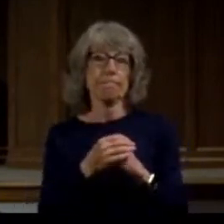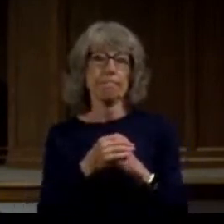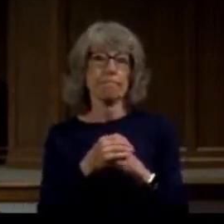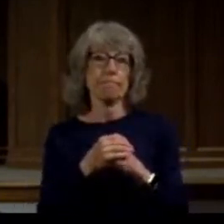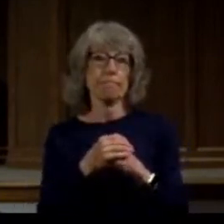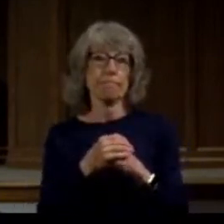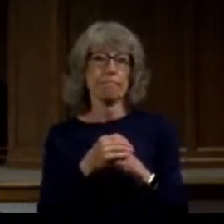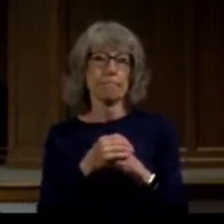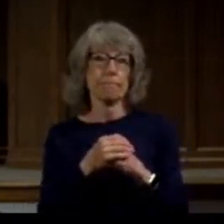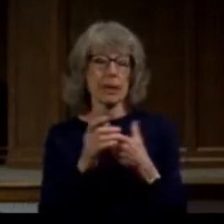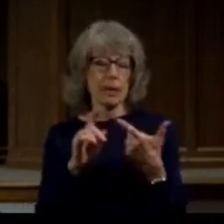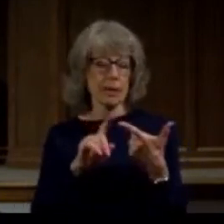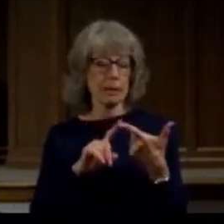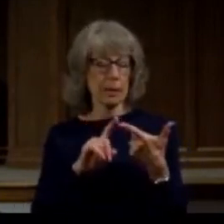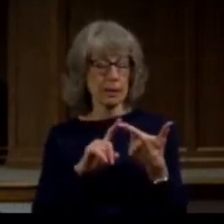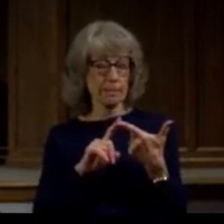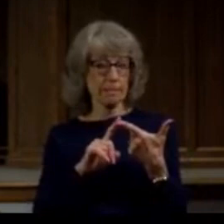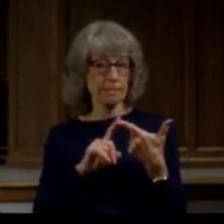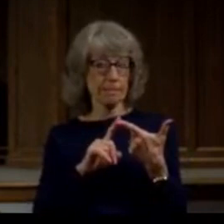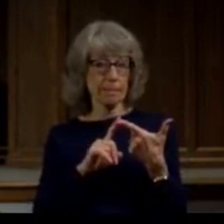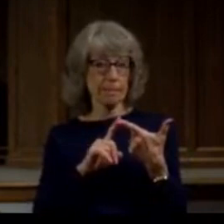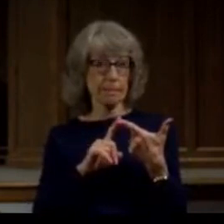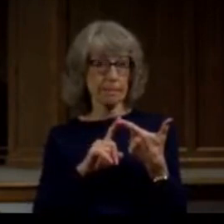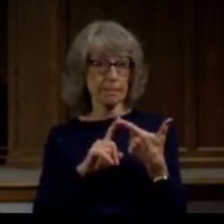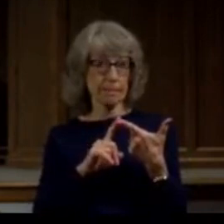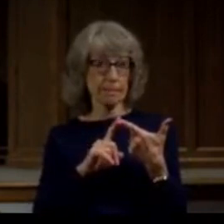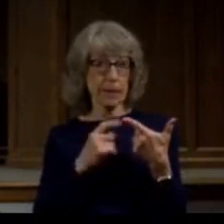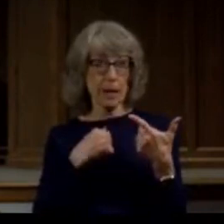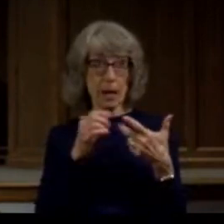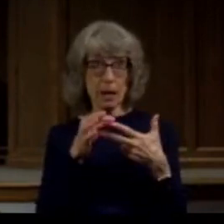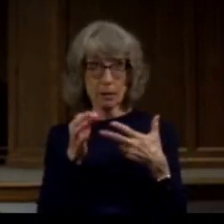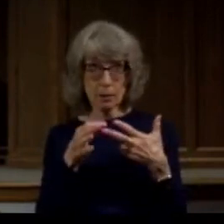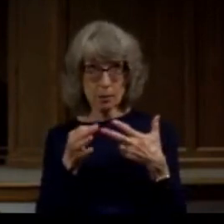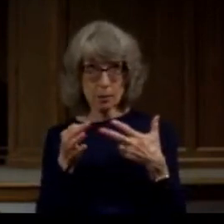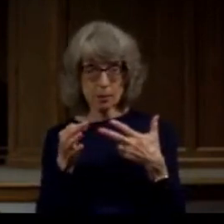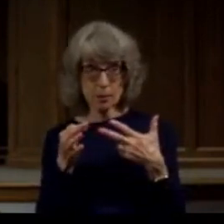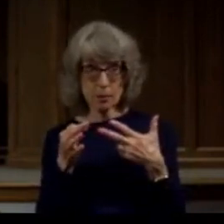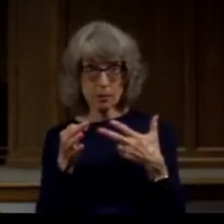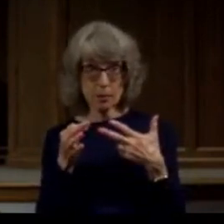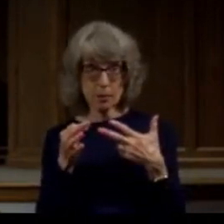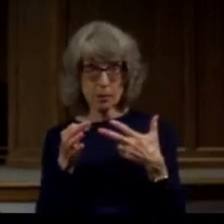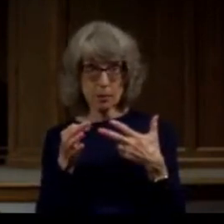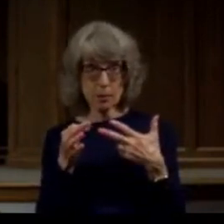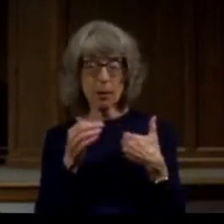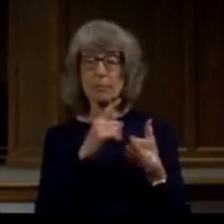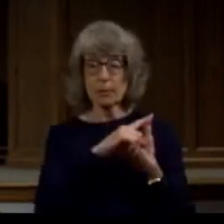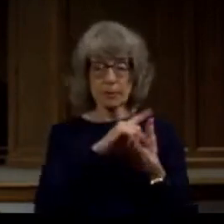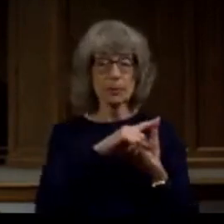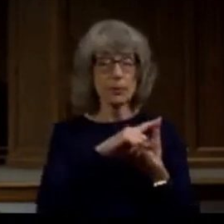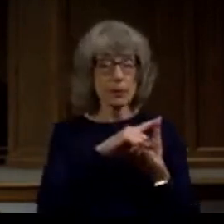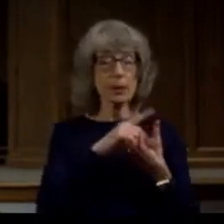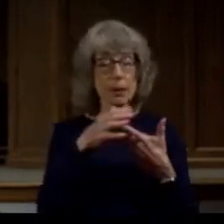I would ask you to choose to love the church